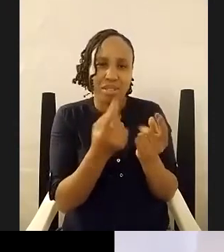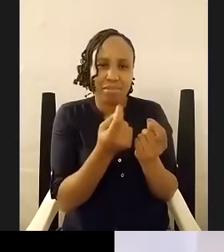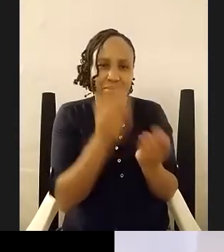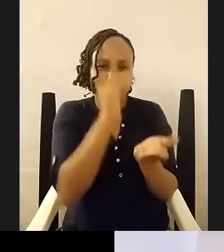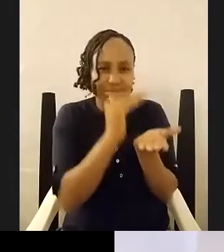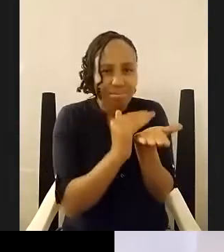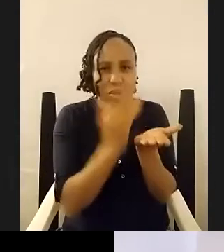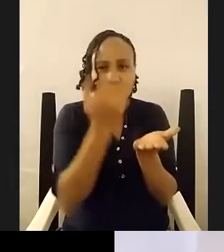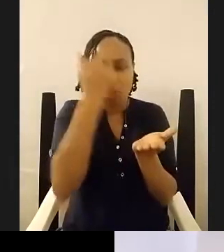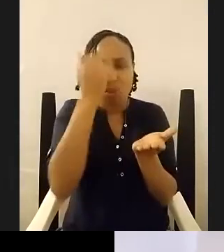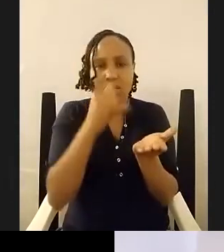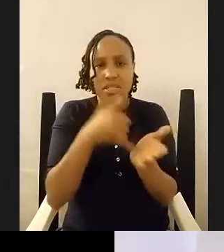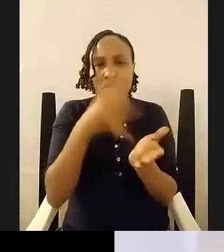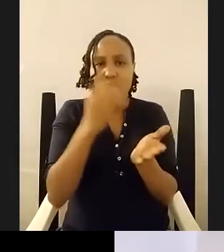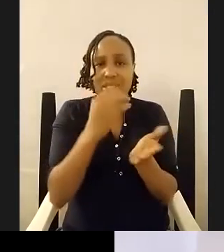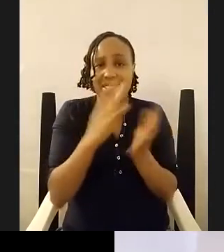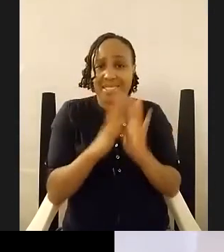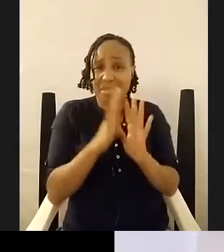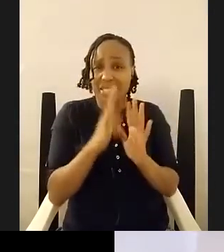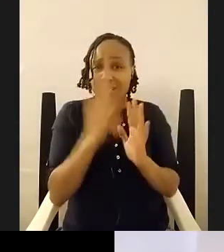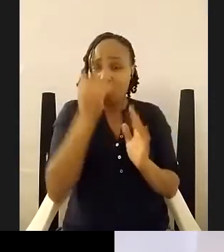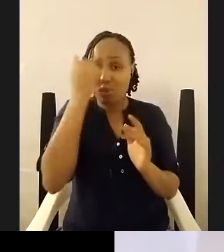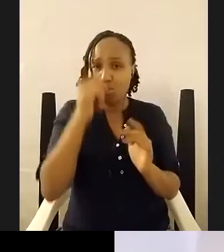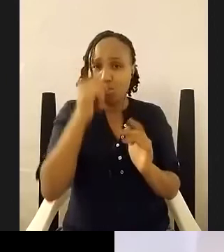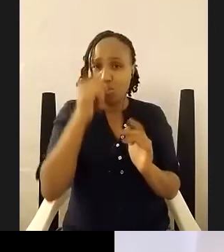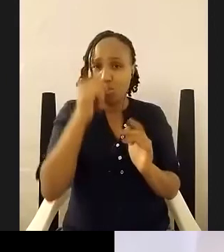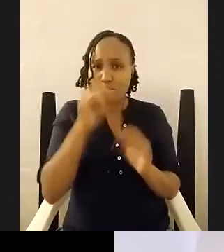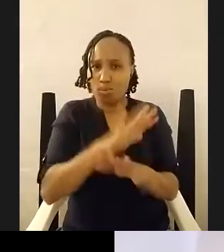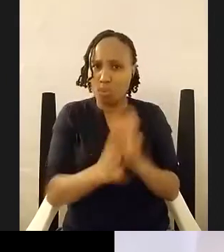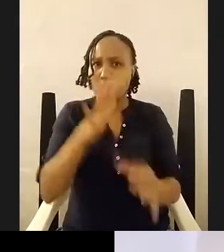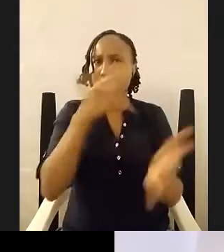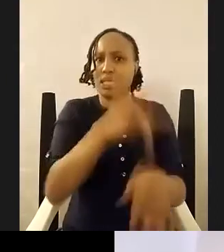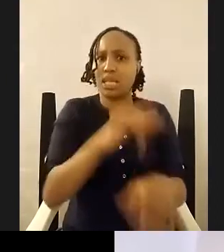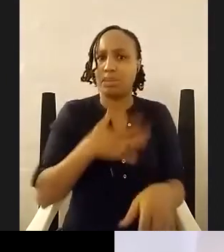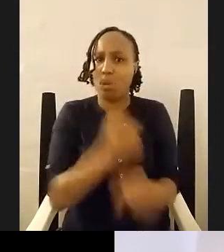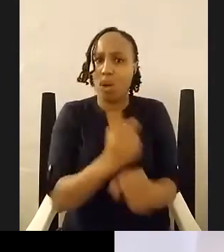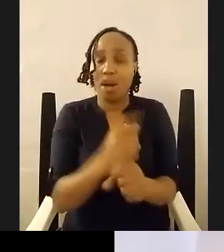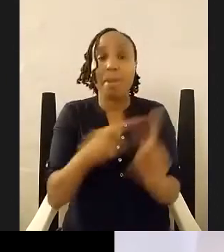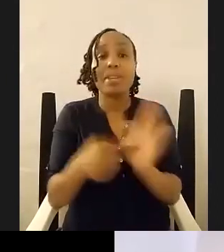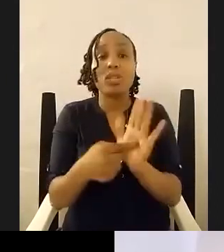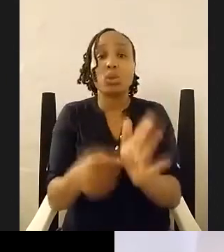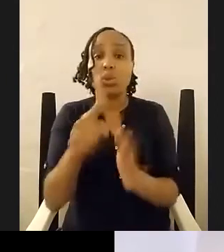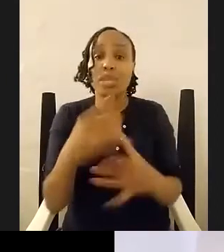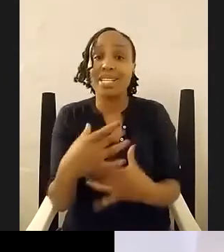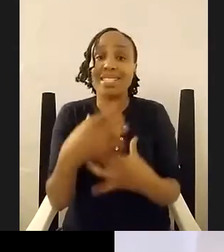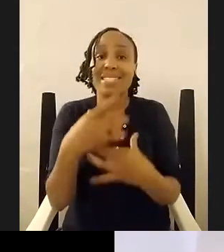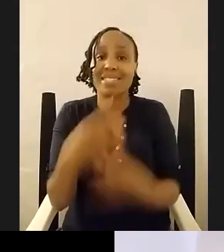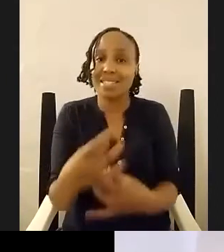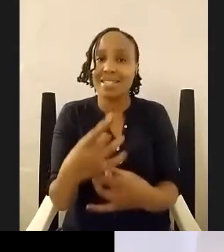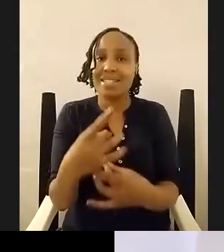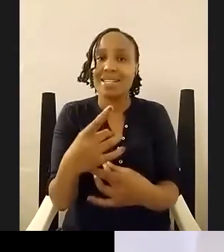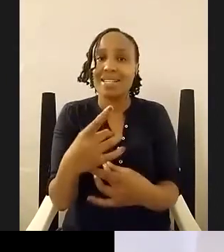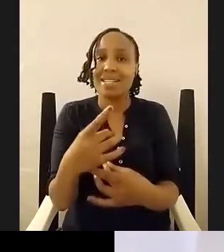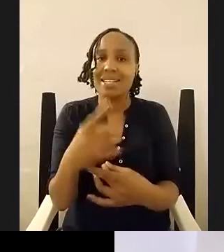because i'm like no nobody touches my work it's been published but then they show you these interesting tricks that show you that you know you can still achieve the same